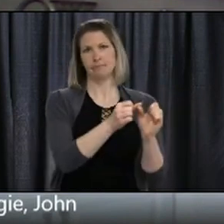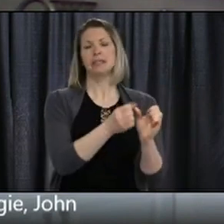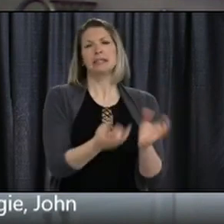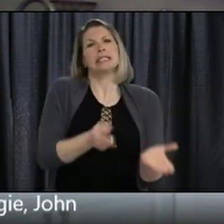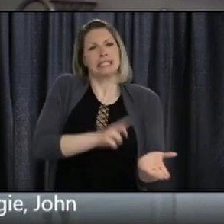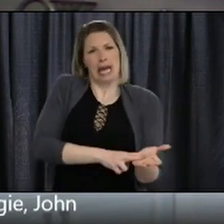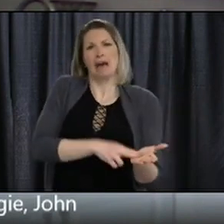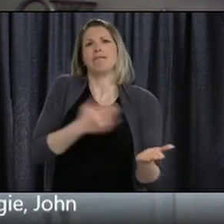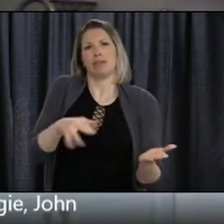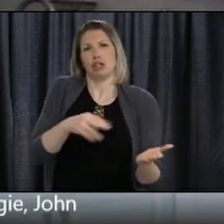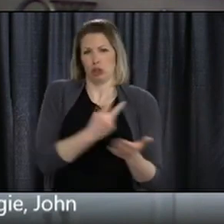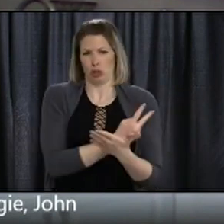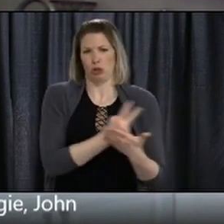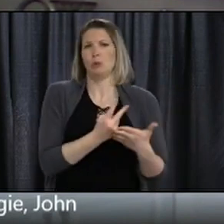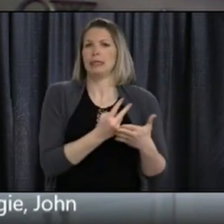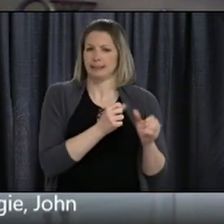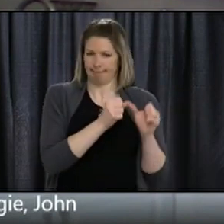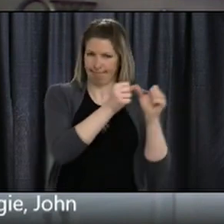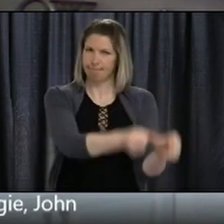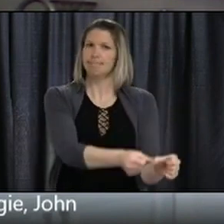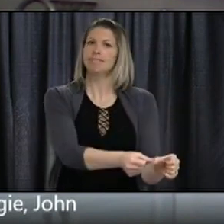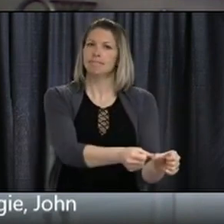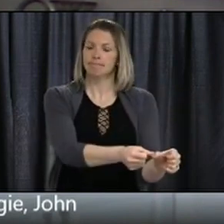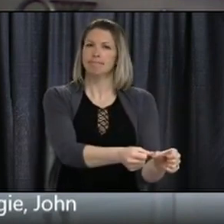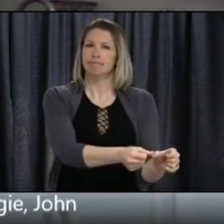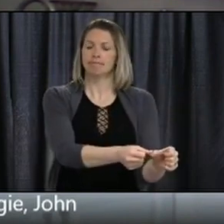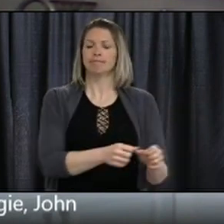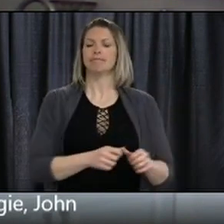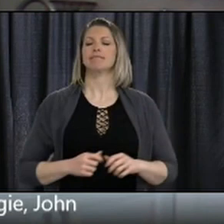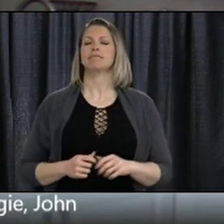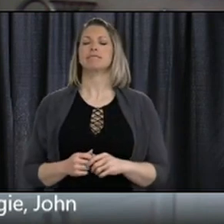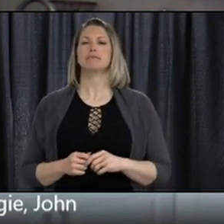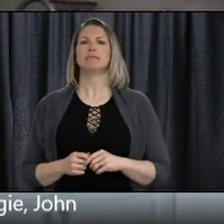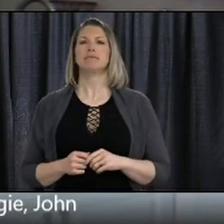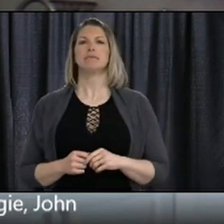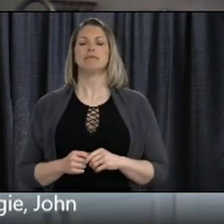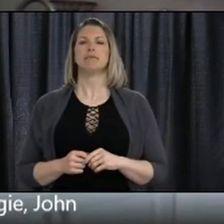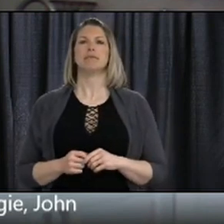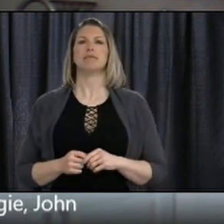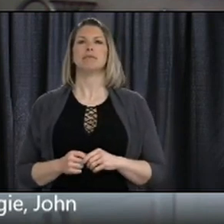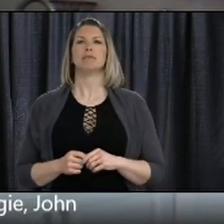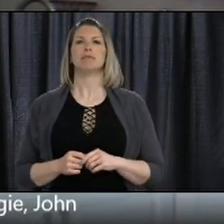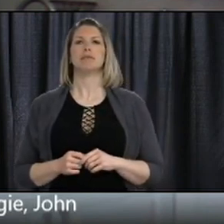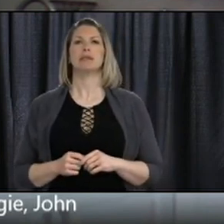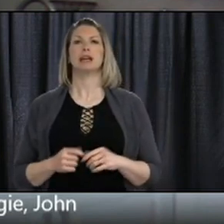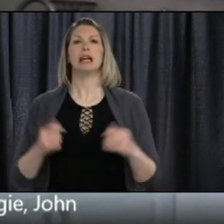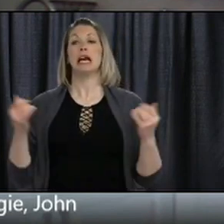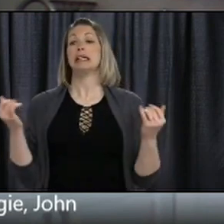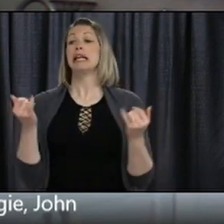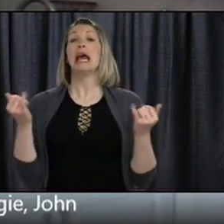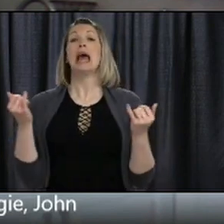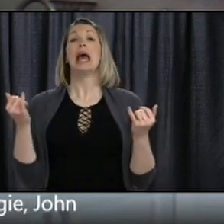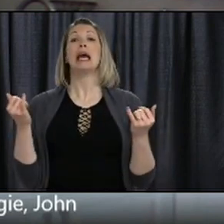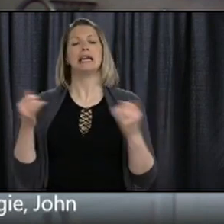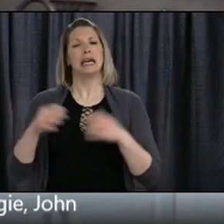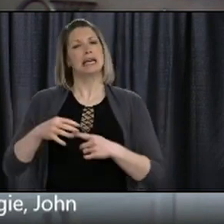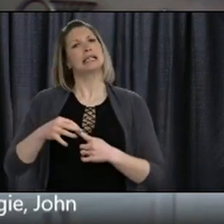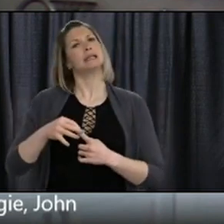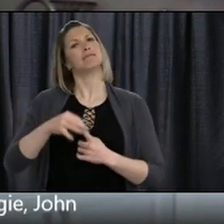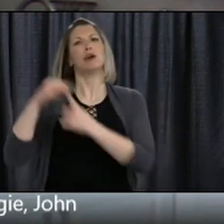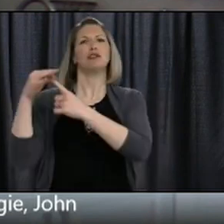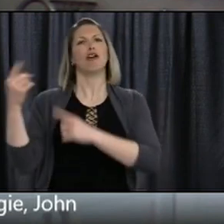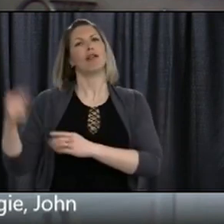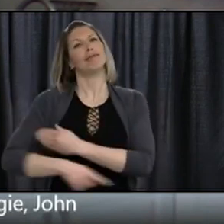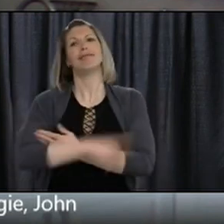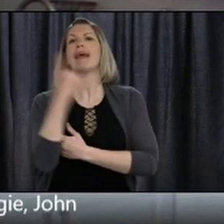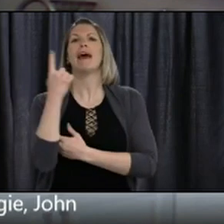Before I get into my comments, I'd just preface things with today is National Physicians' Day, and I think it's